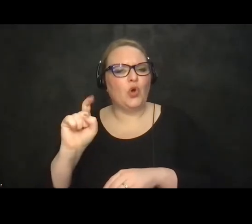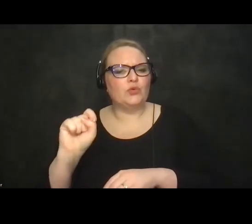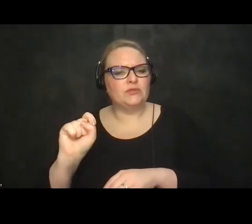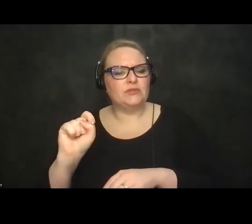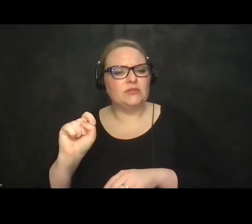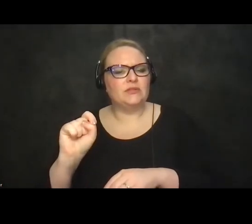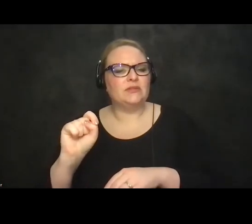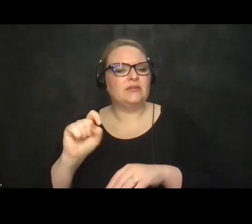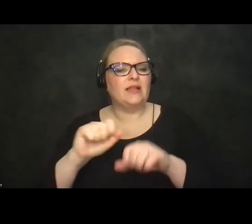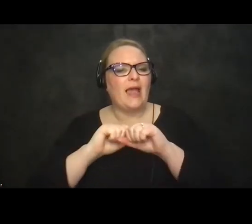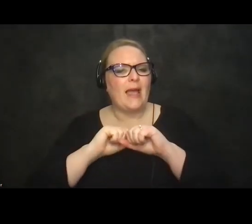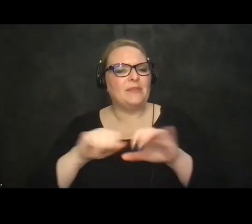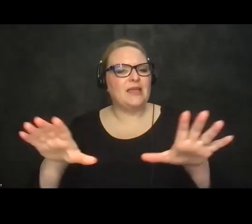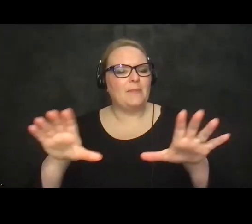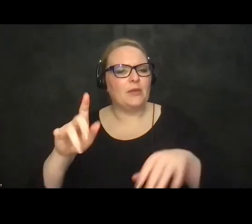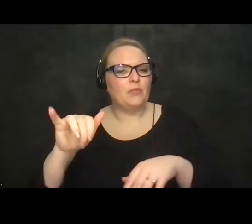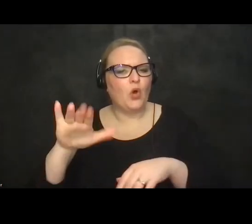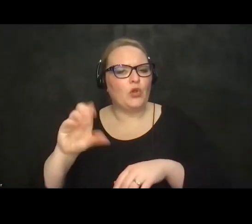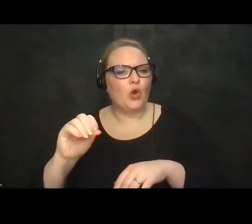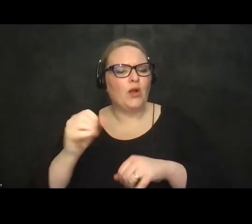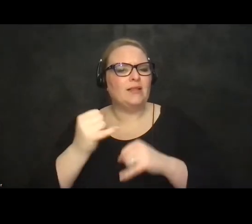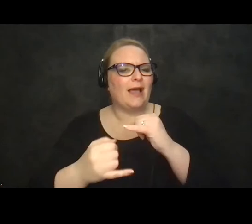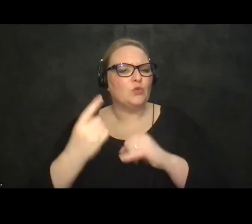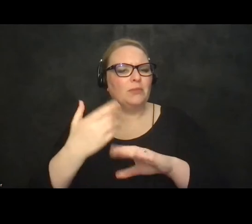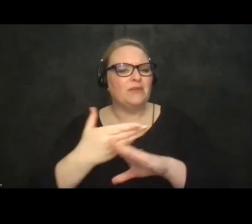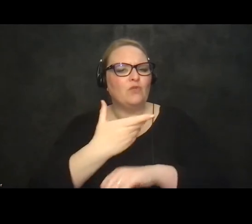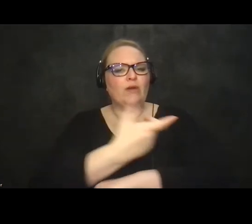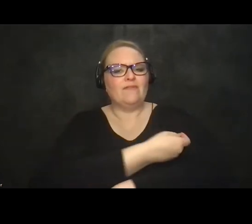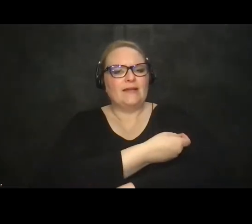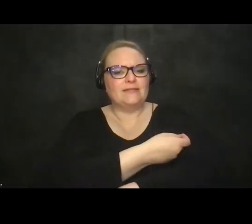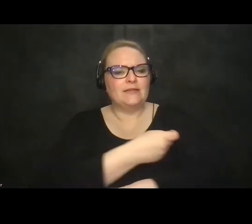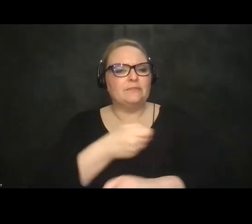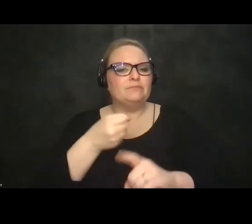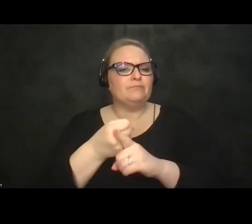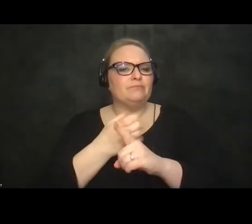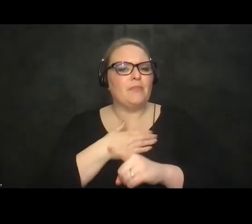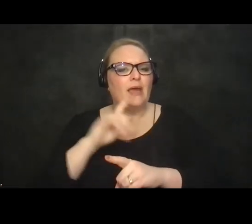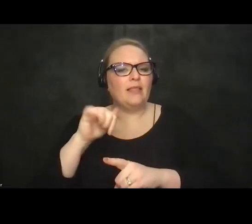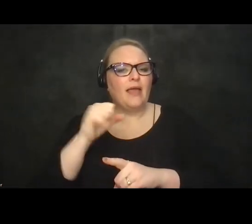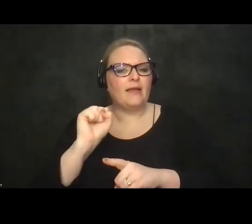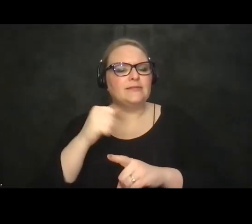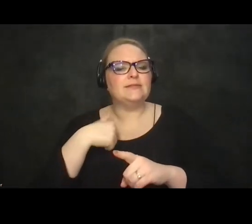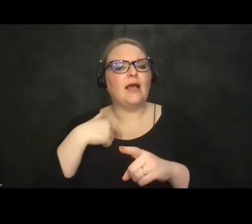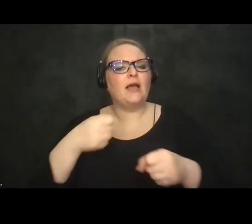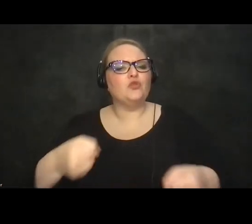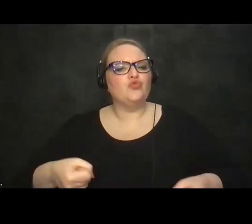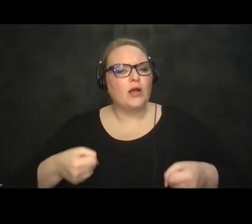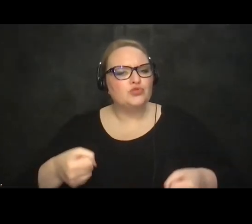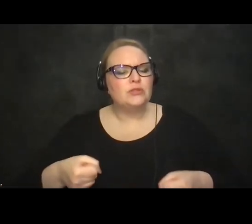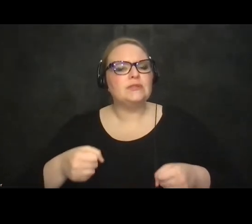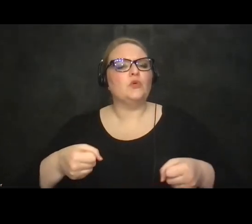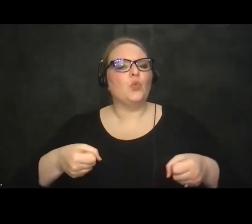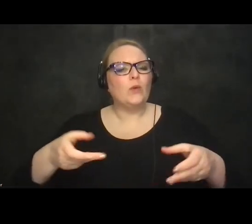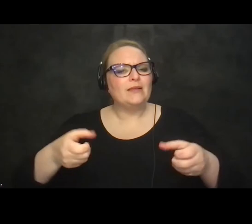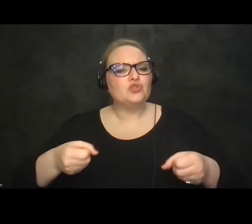epidemic of polio. was the last one before the soft vaccine uh affecting my legs mostly and I walk with crutches or use a wheelchair more